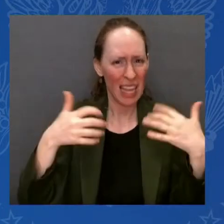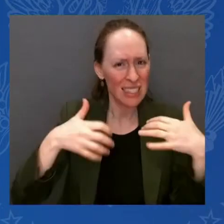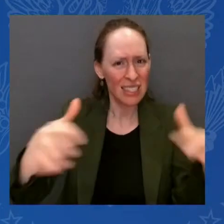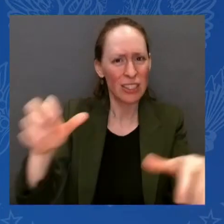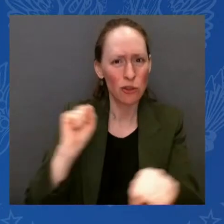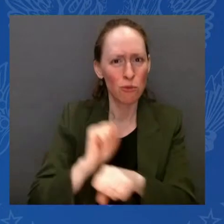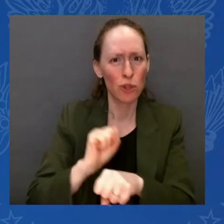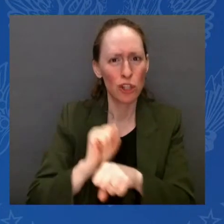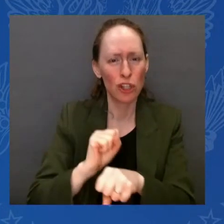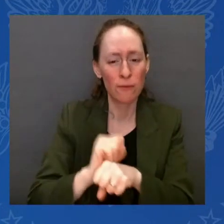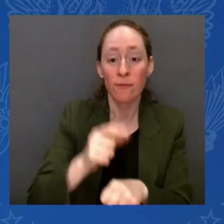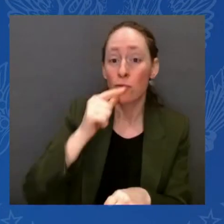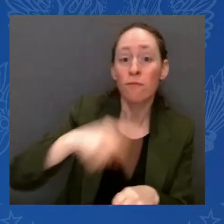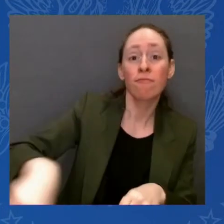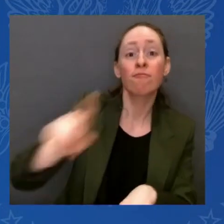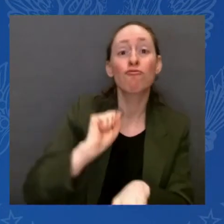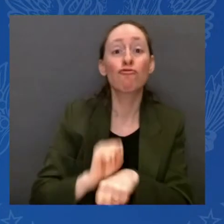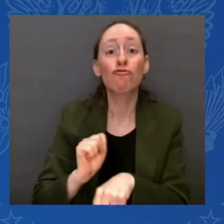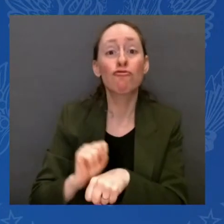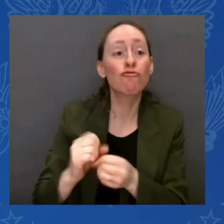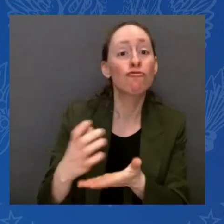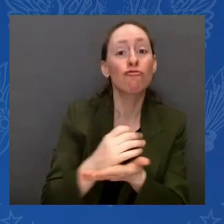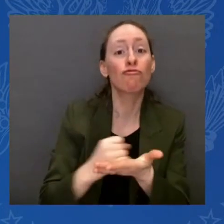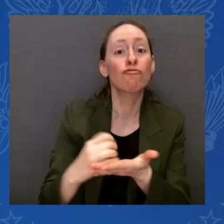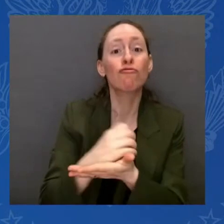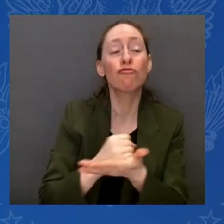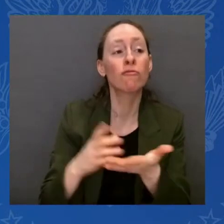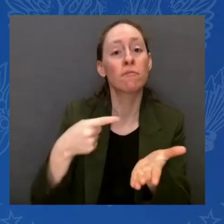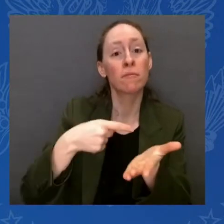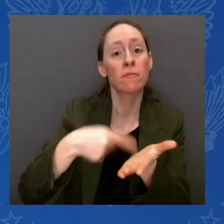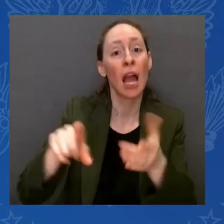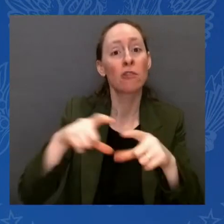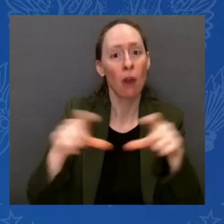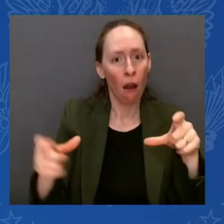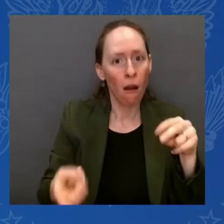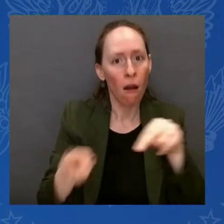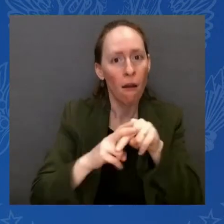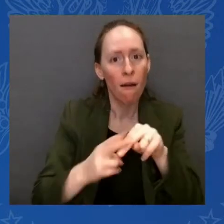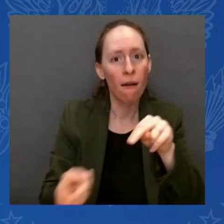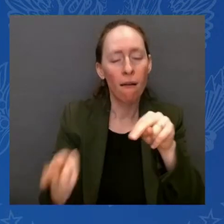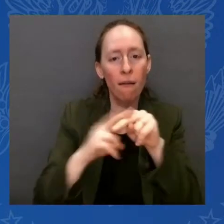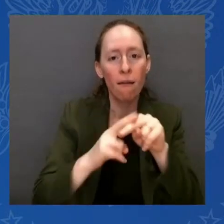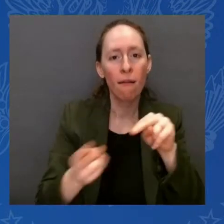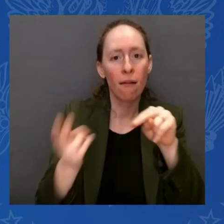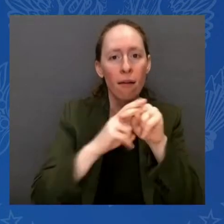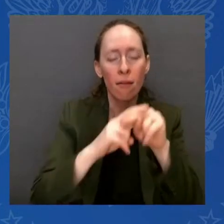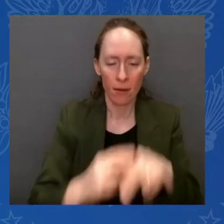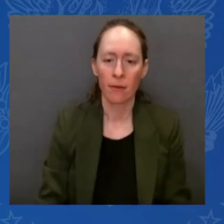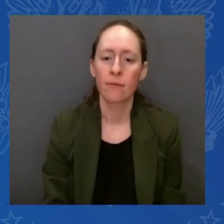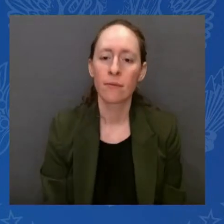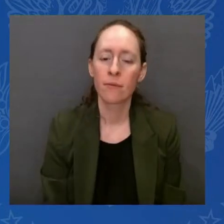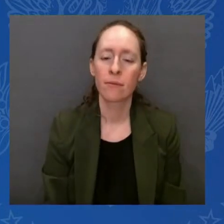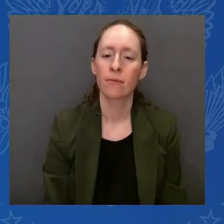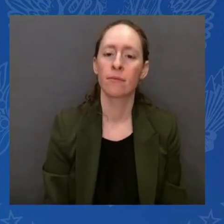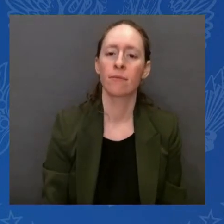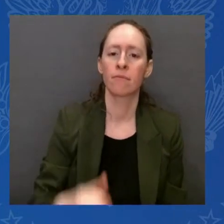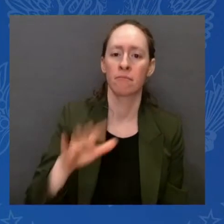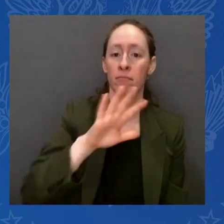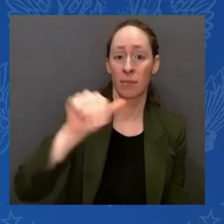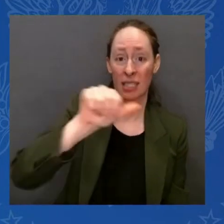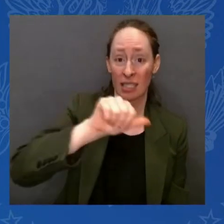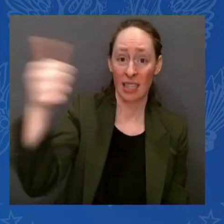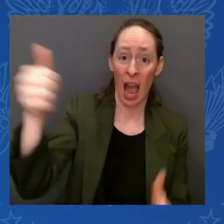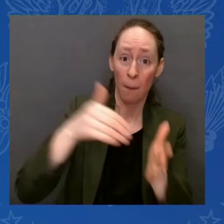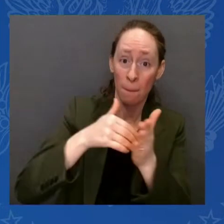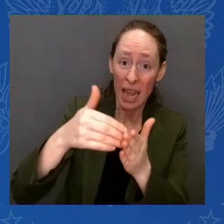people apply to start new businesses, more than 10 million of them, more than 10 million applications over the last two years, starting